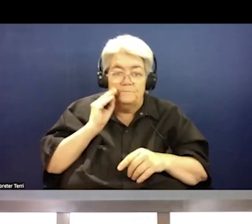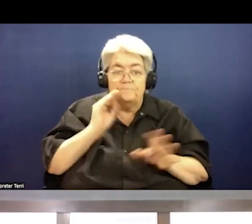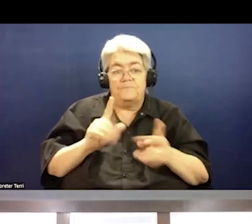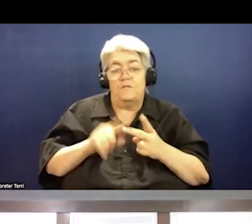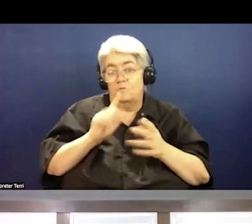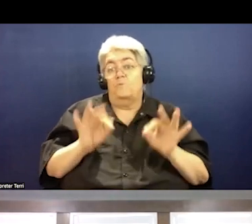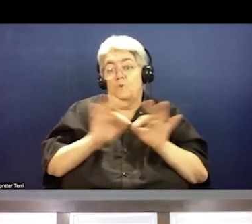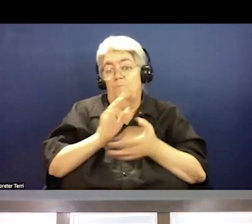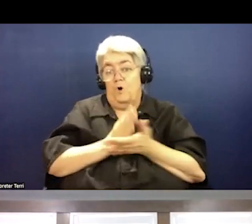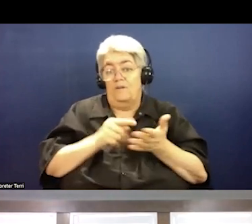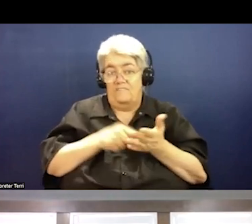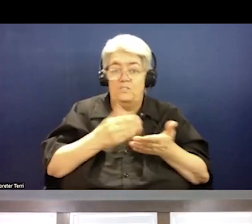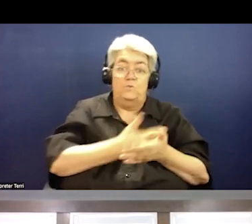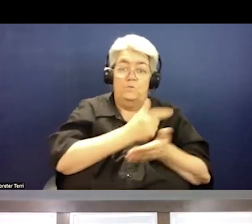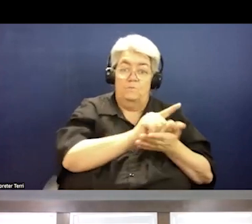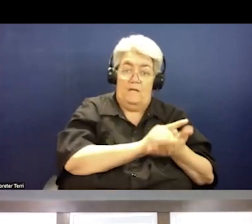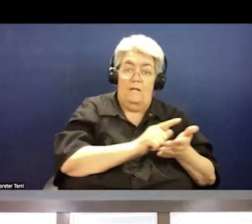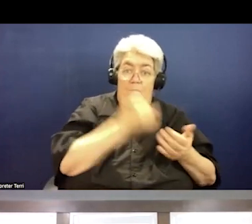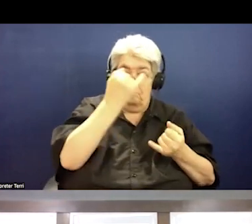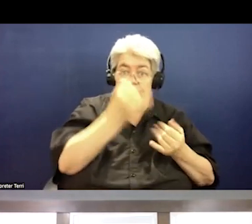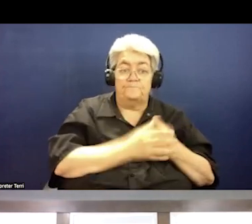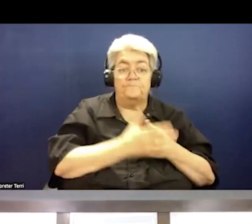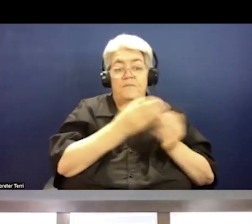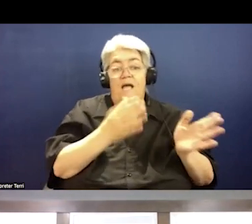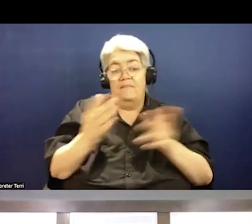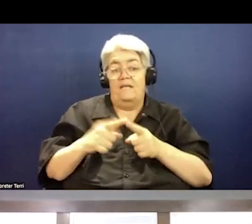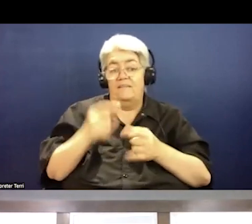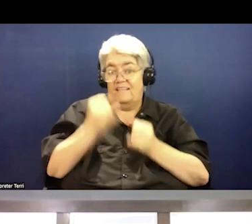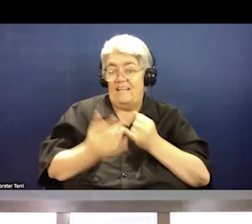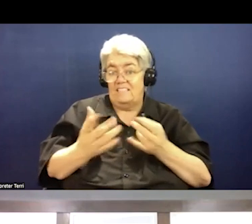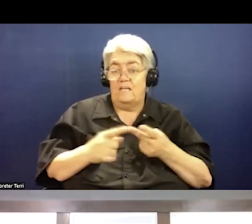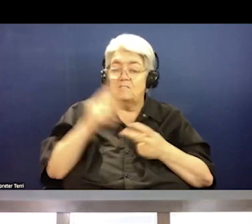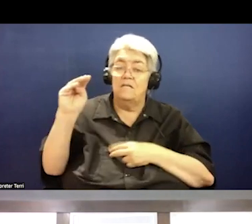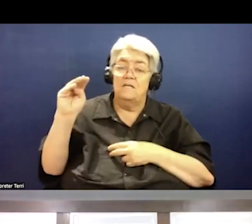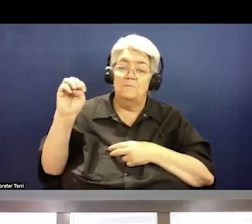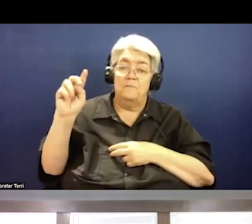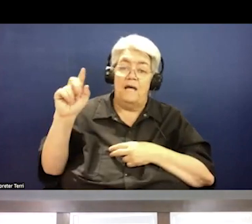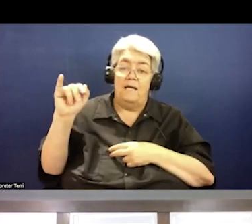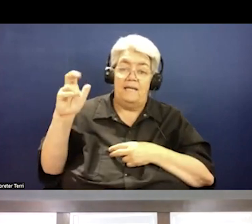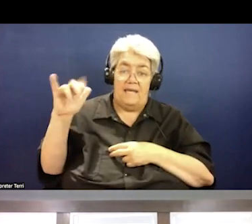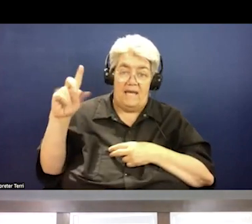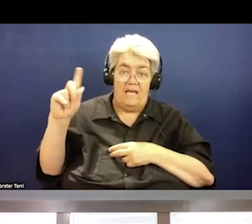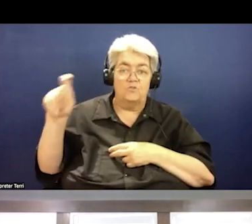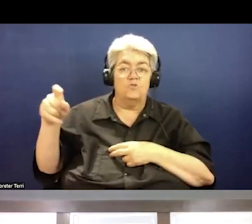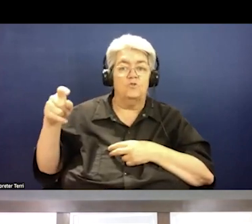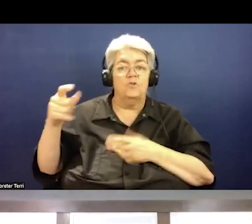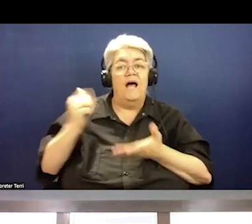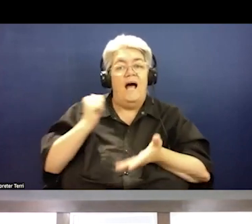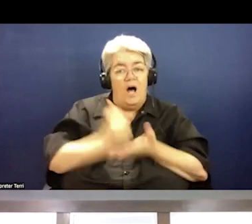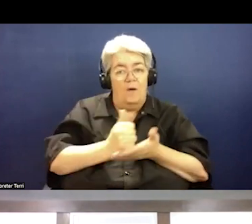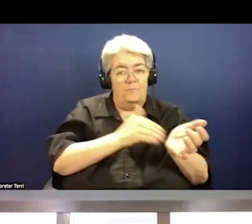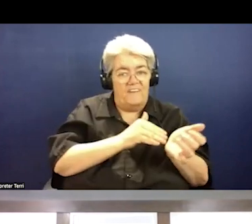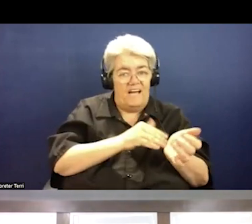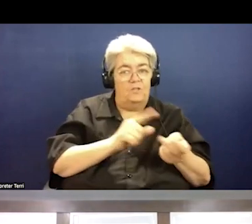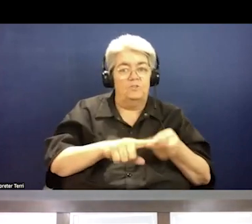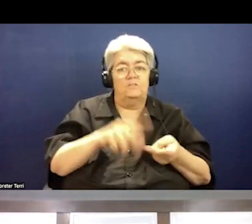bill. And then lastly, um, we are asking that Medicaid assist providers, MCOs, and